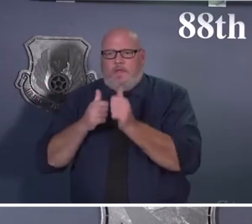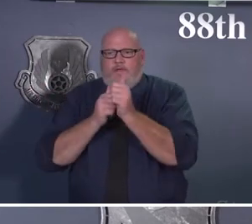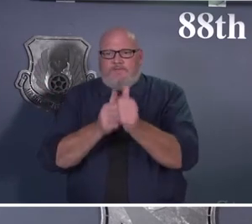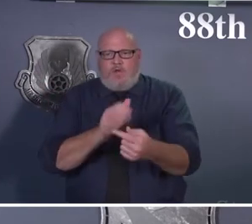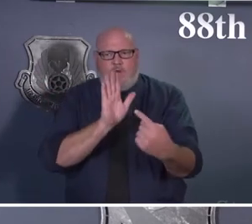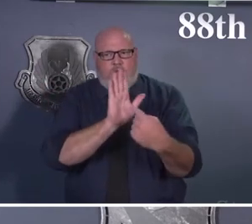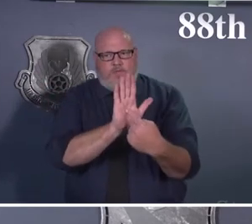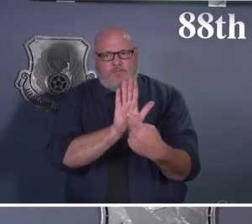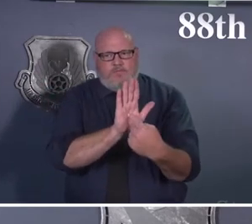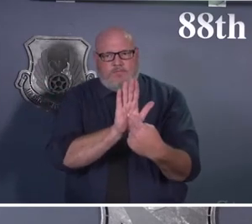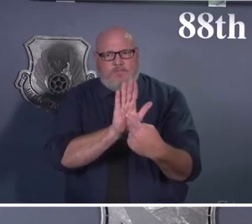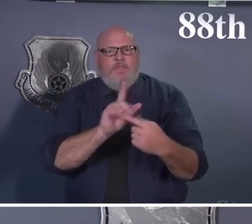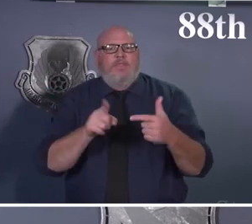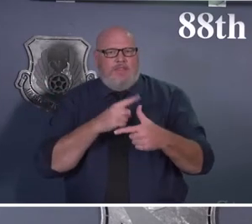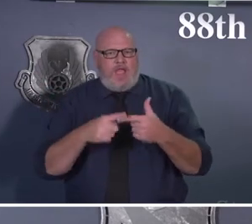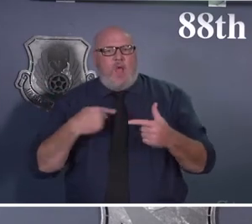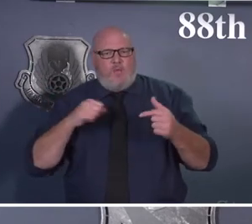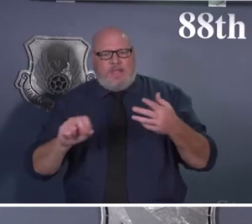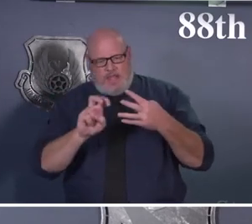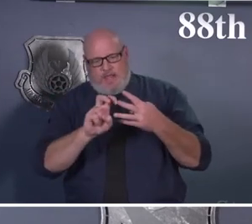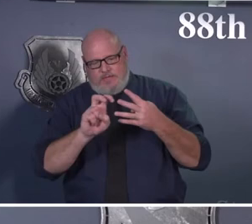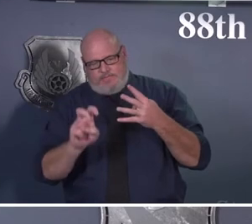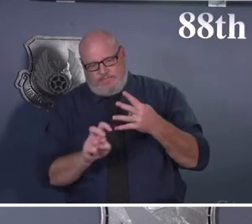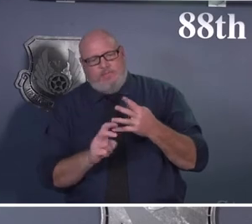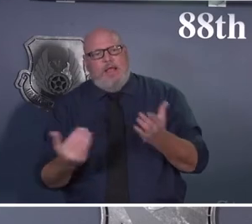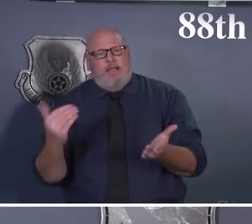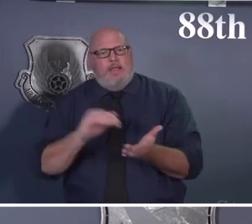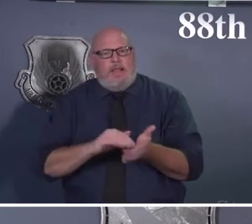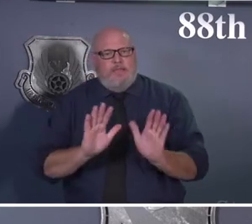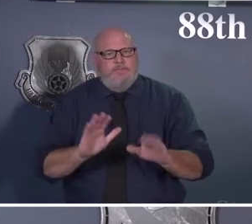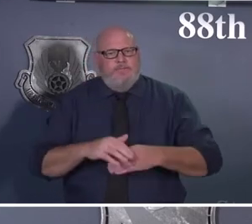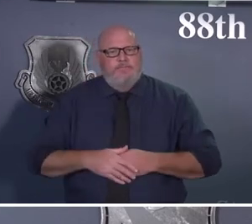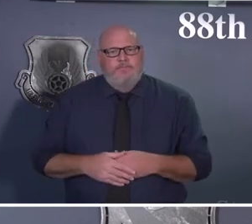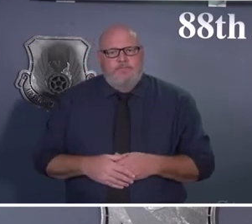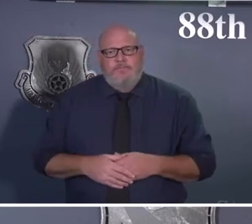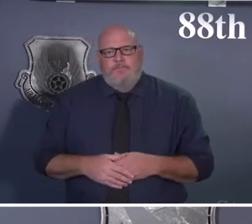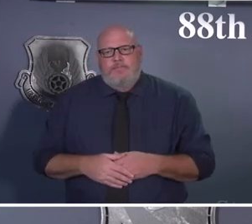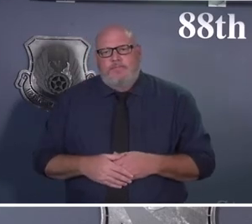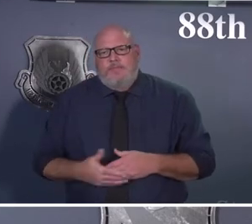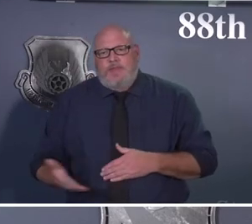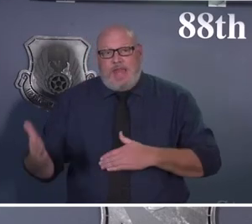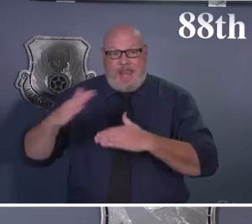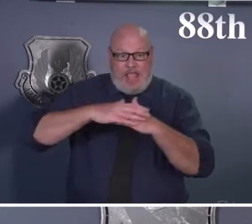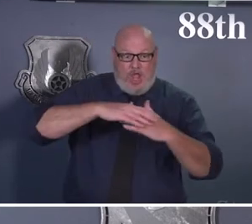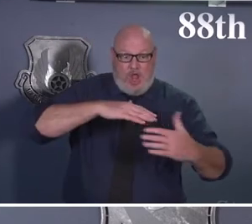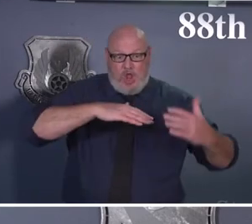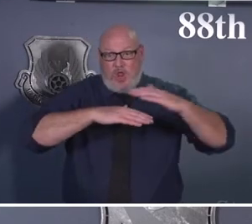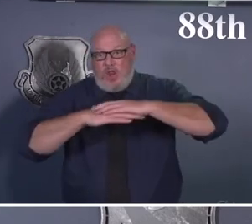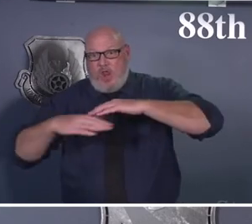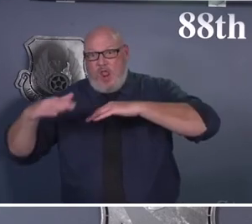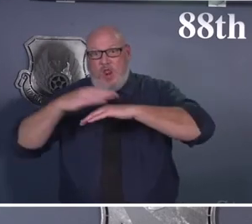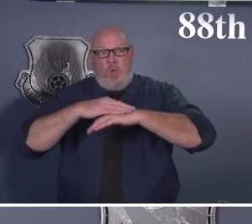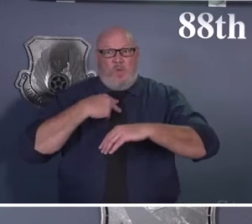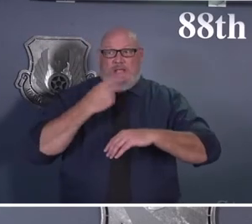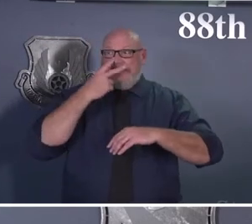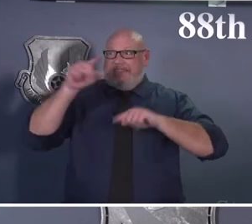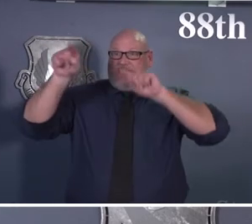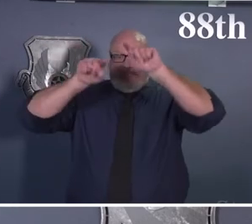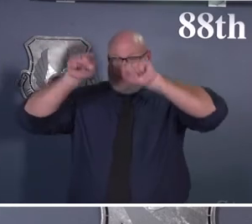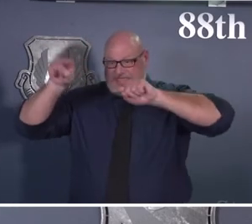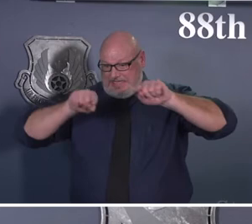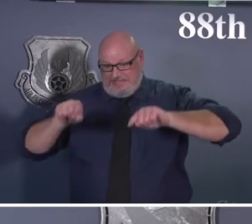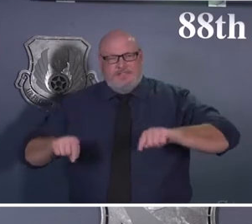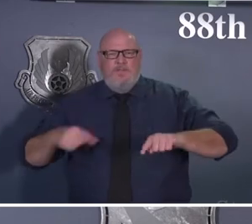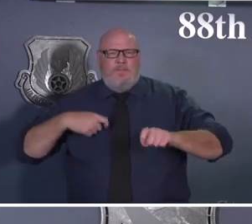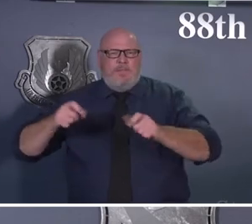those transitions. And so there's a bit of a hierarchy to try and make sure we are protecting missions and protecting teammates. And that's what the focus is. It's all